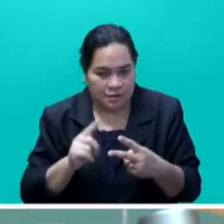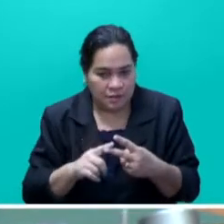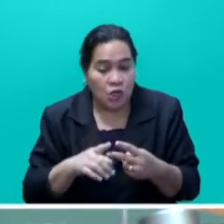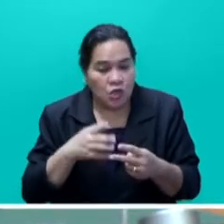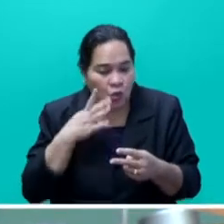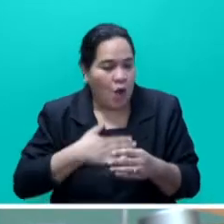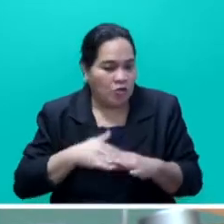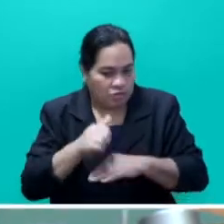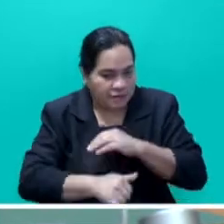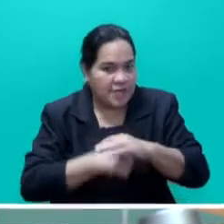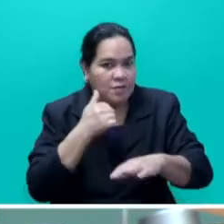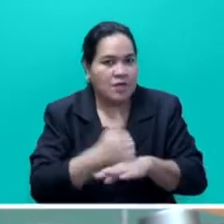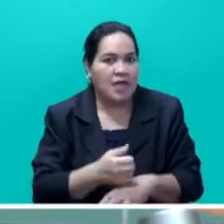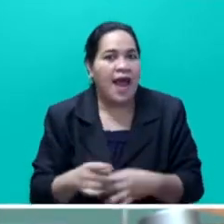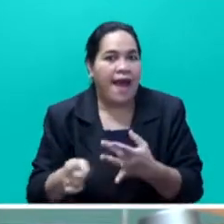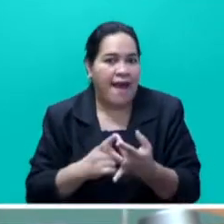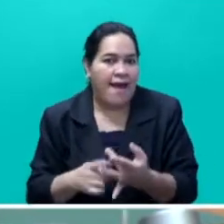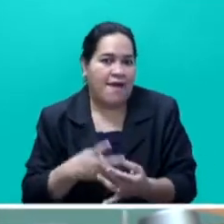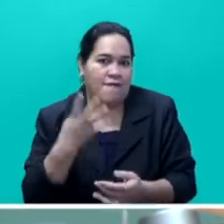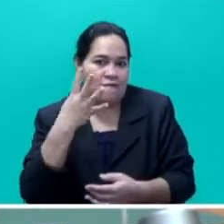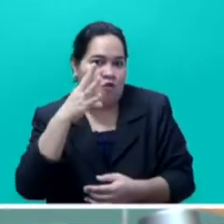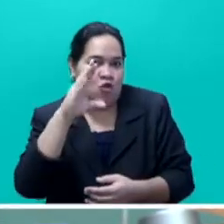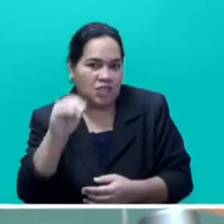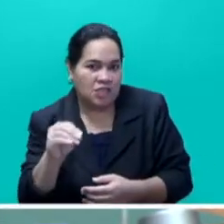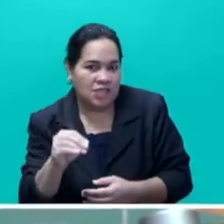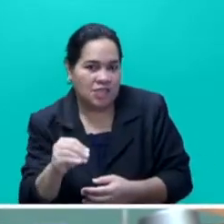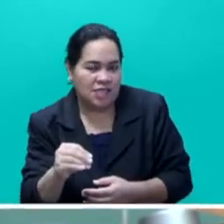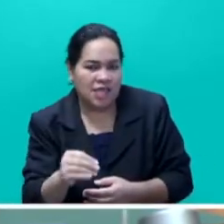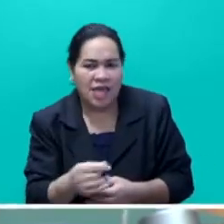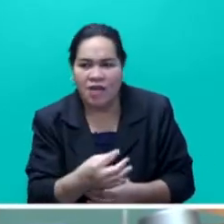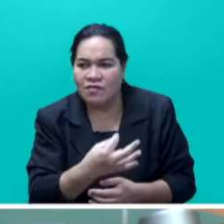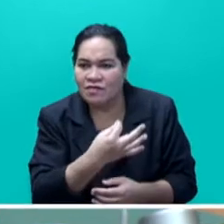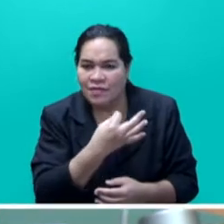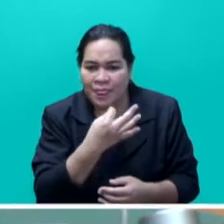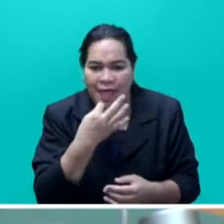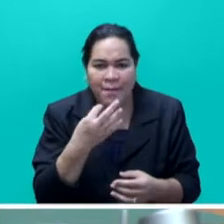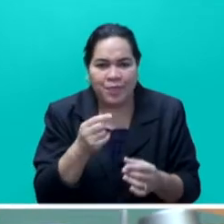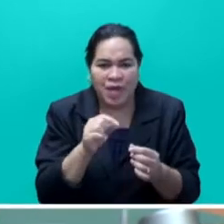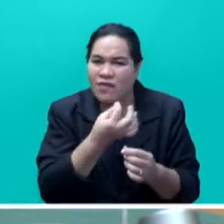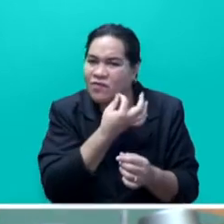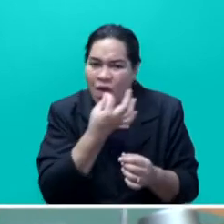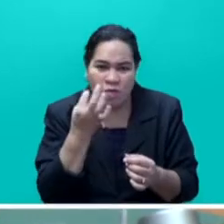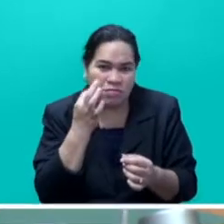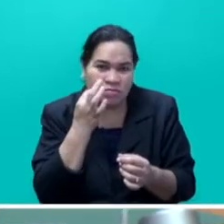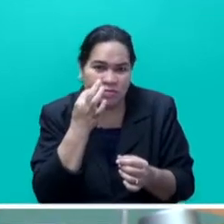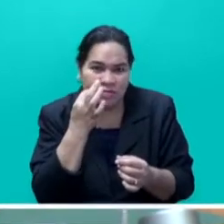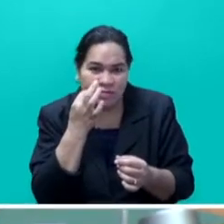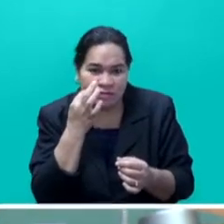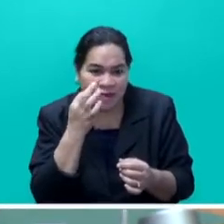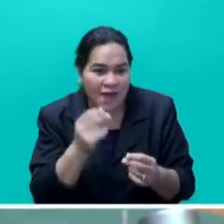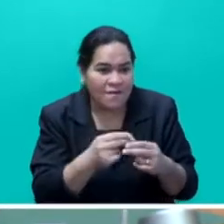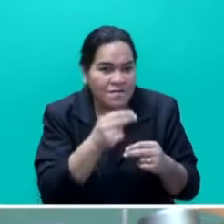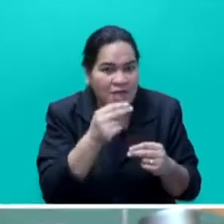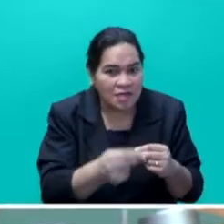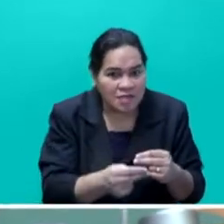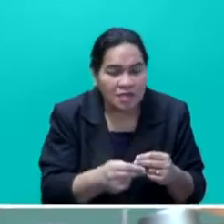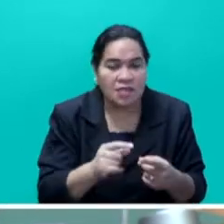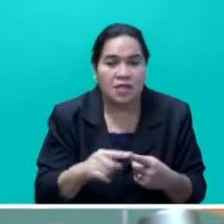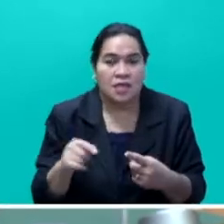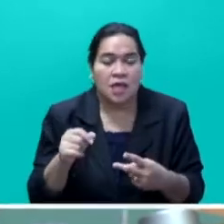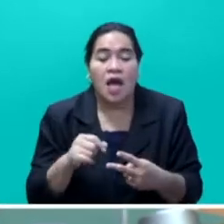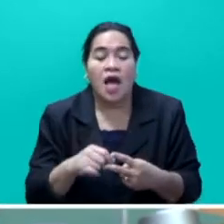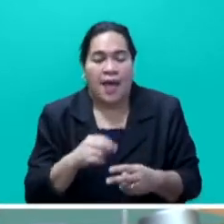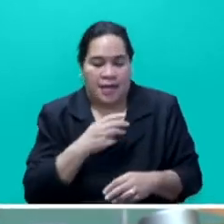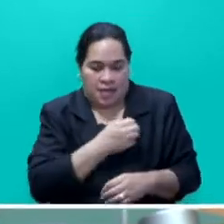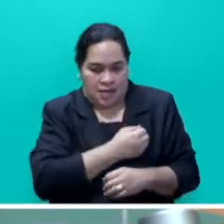another 40 orchards at farmers' fields, Mr Speaker Sayer. The Ministry will be providing seedlings